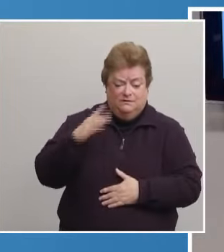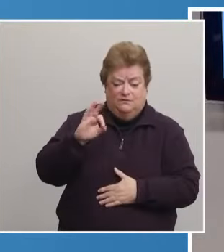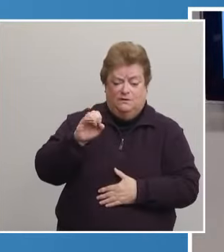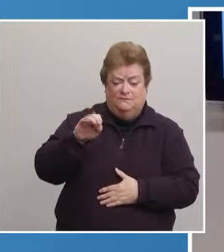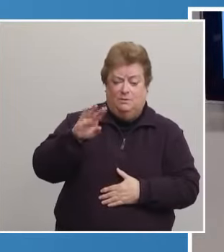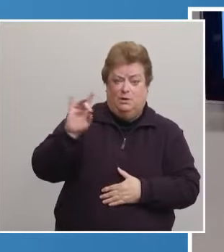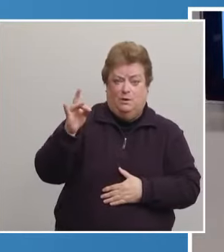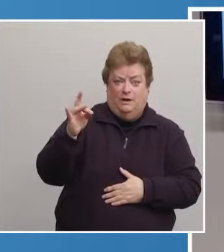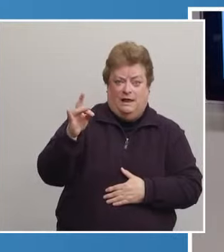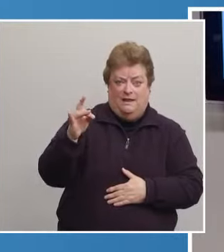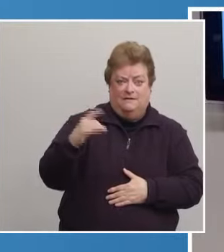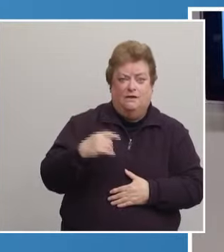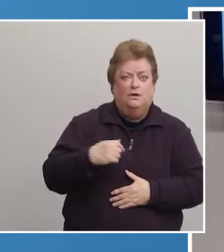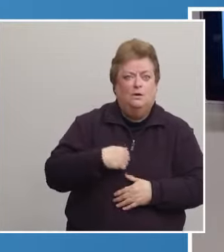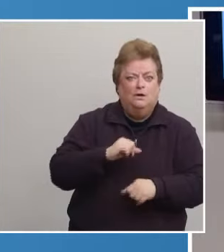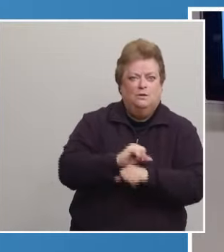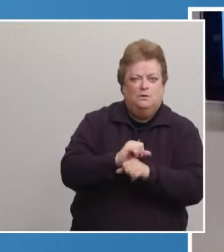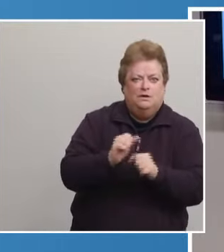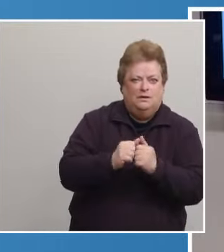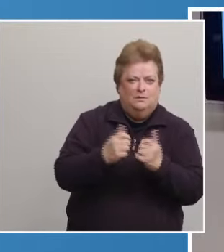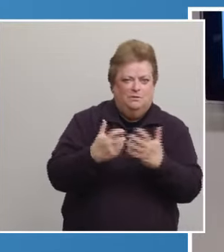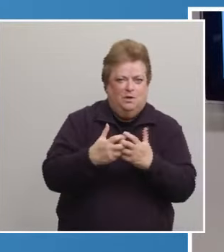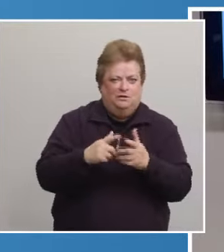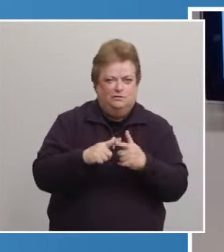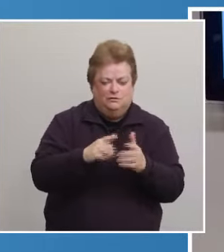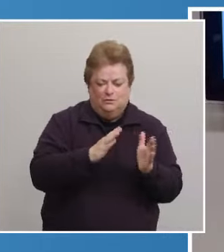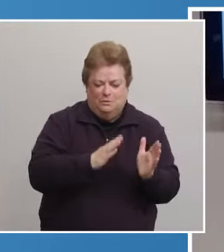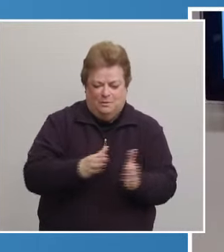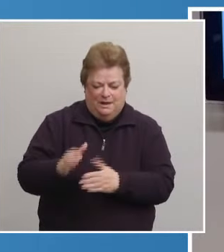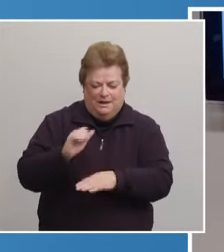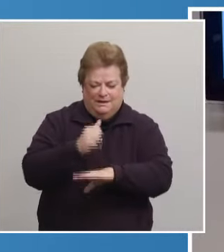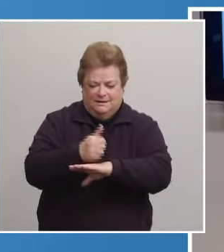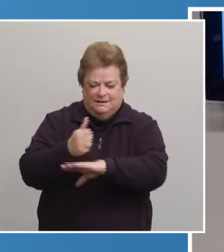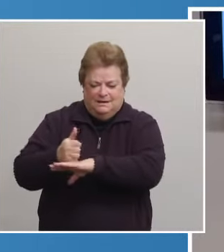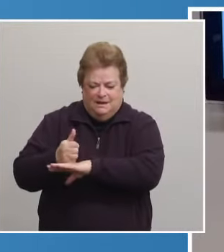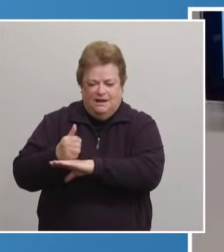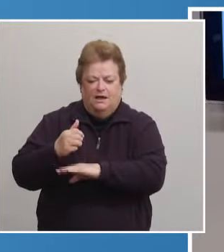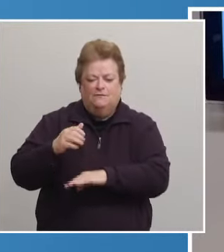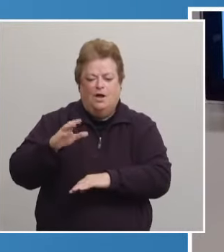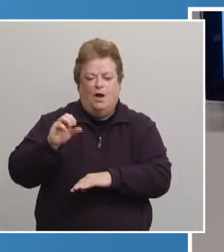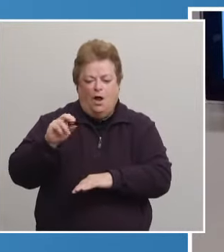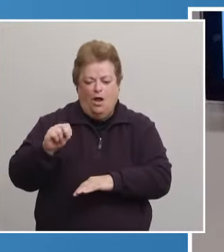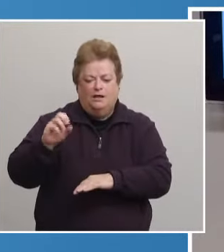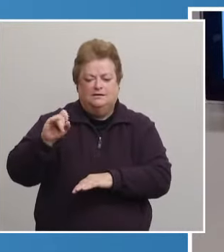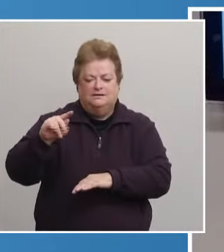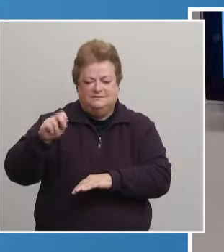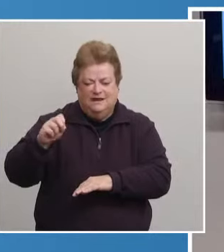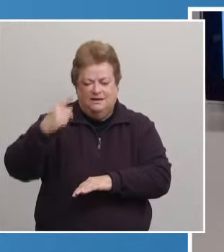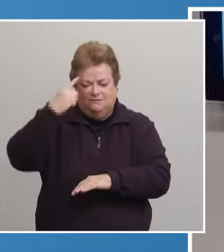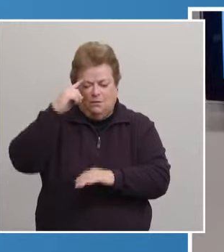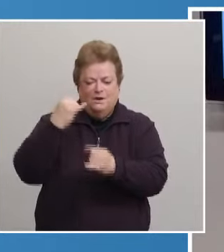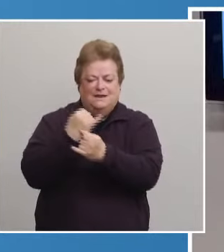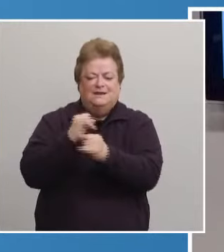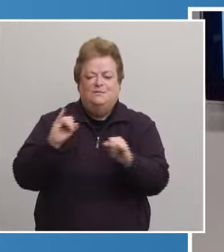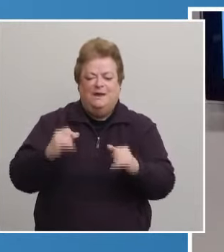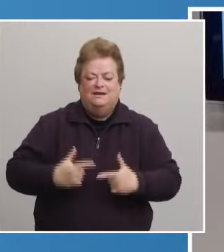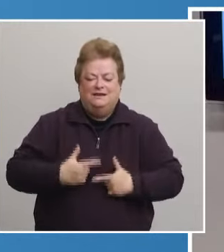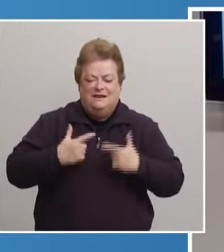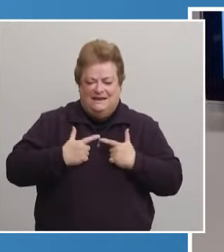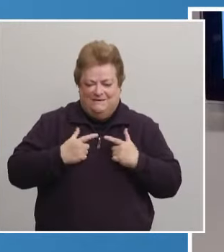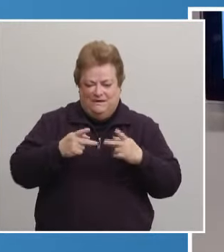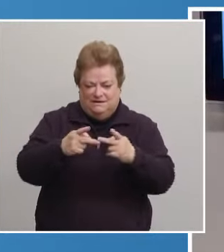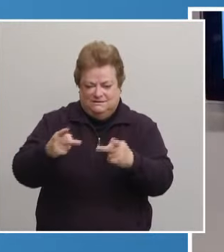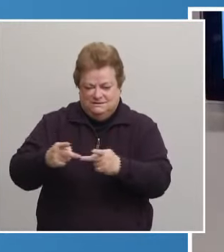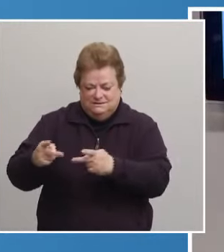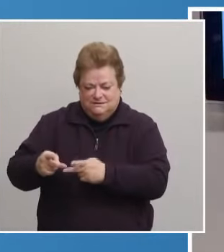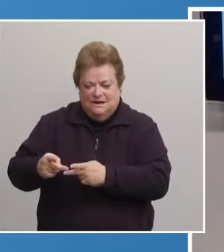We're working with our partners to provide on-site vaccinations for residents of our independent living communities. Staff